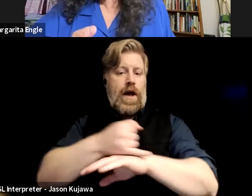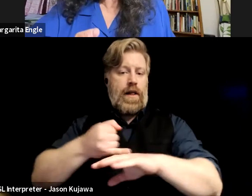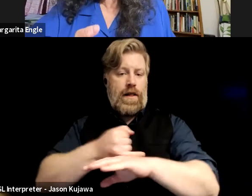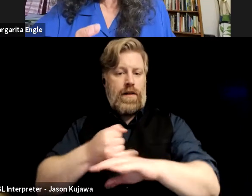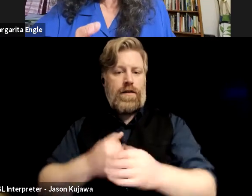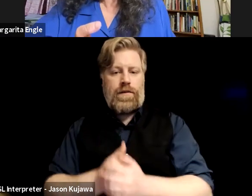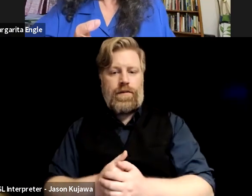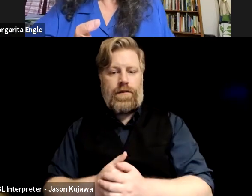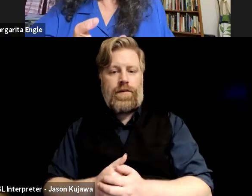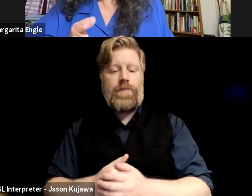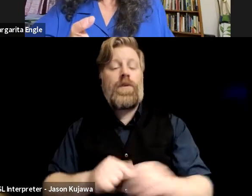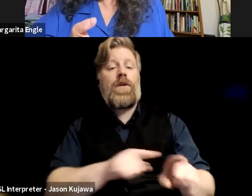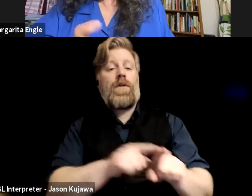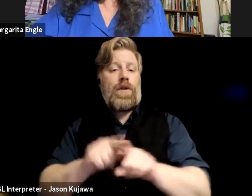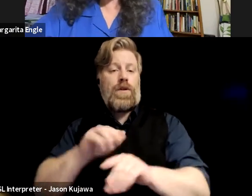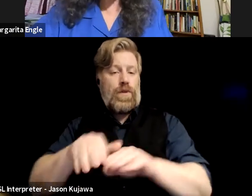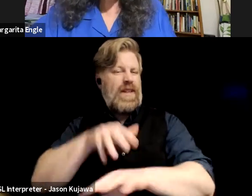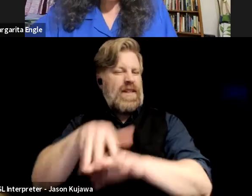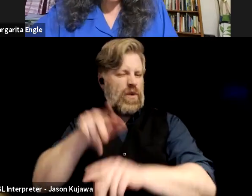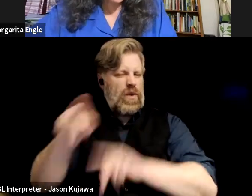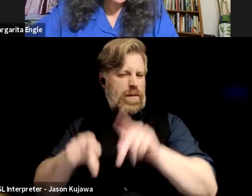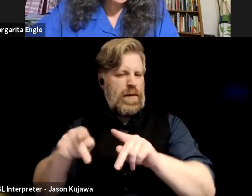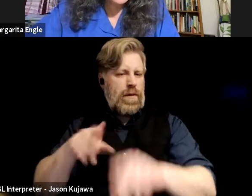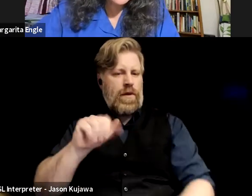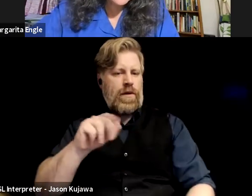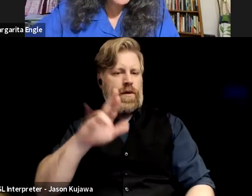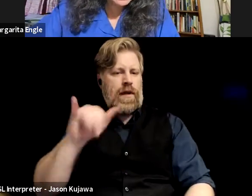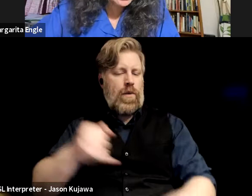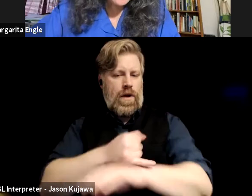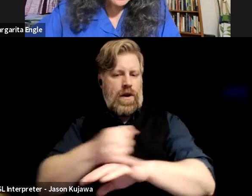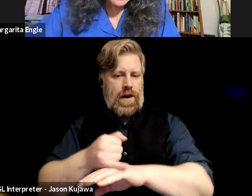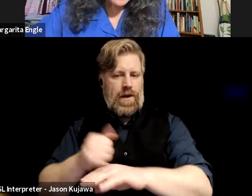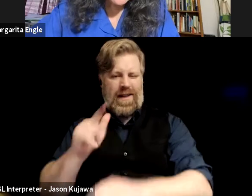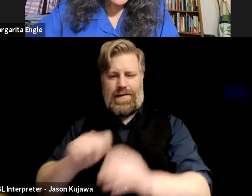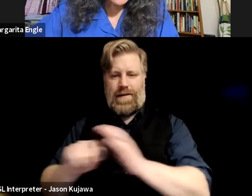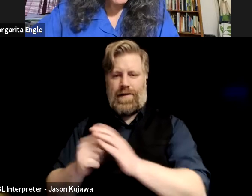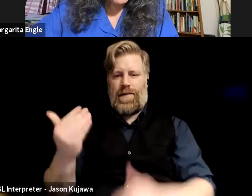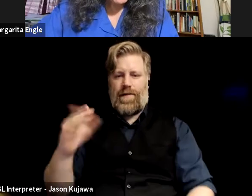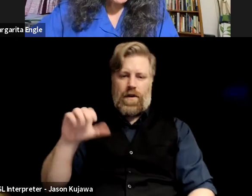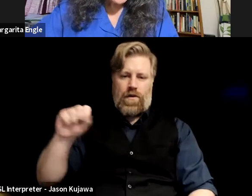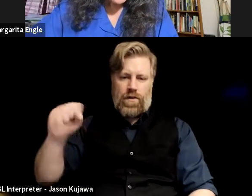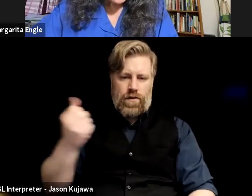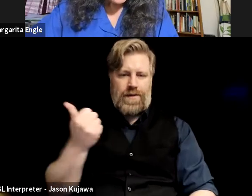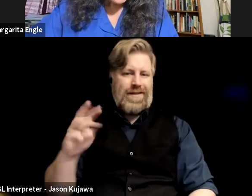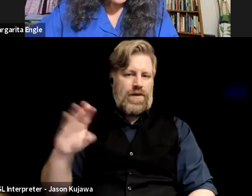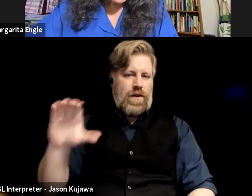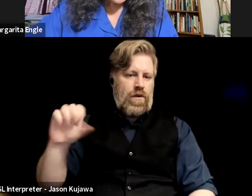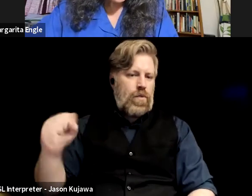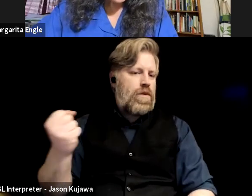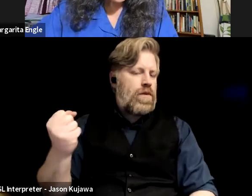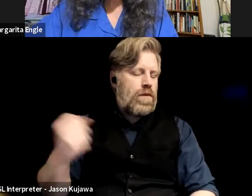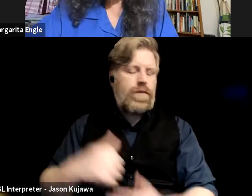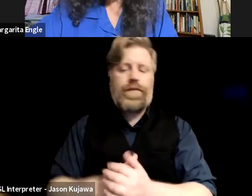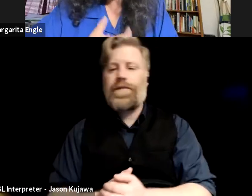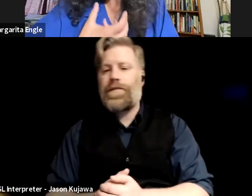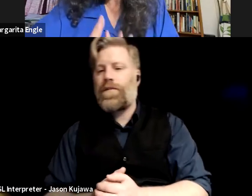indigenous people of the Canary Islands going back to the 15 and 1600s, and, um, I